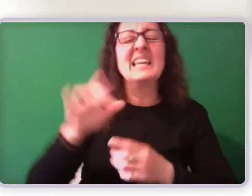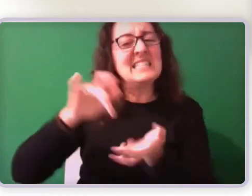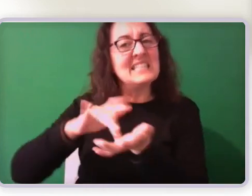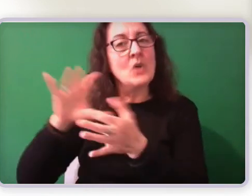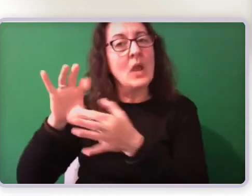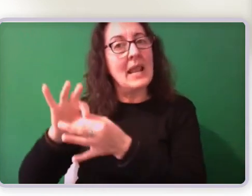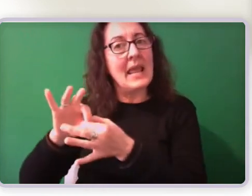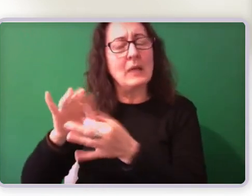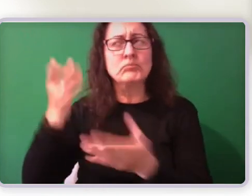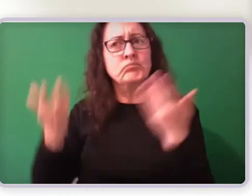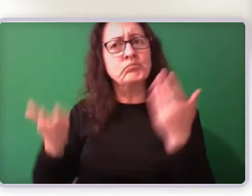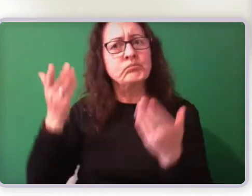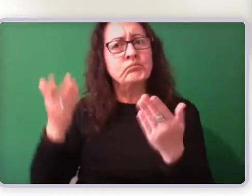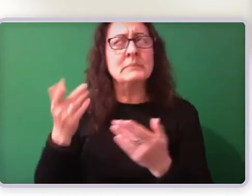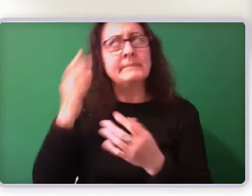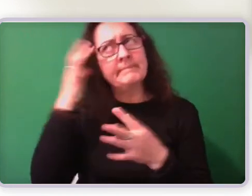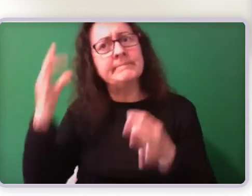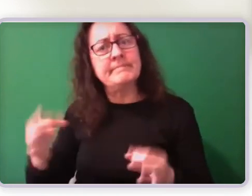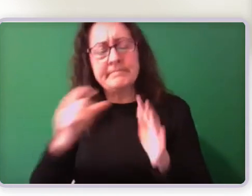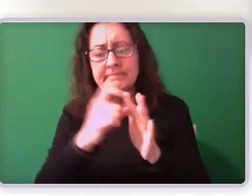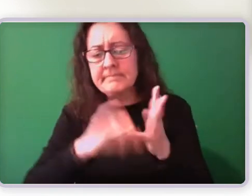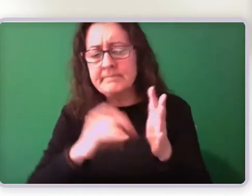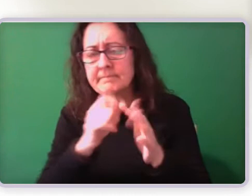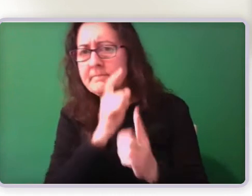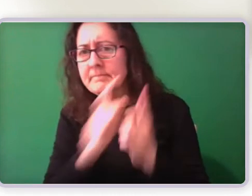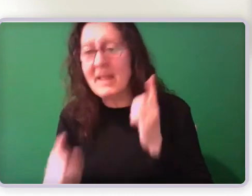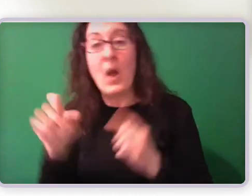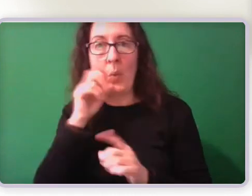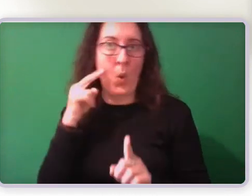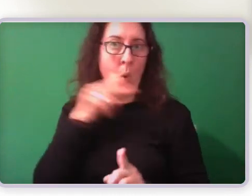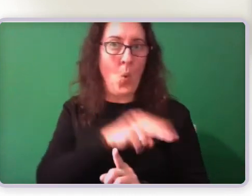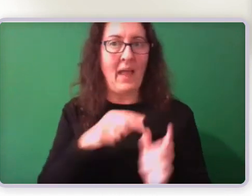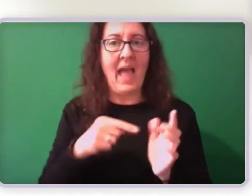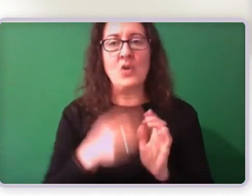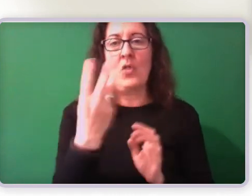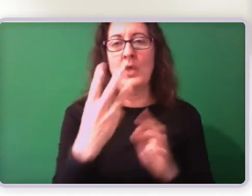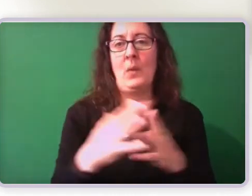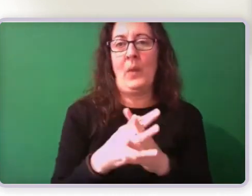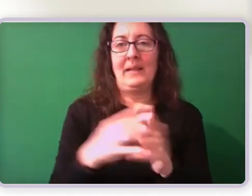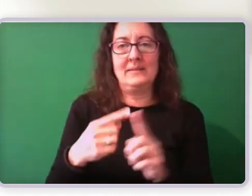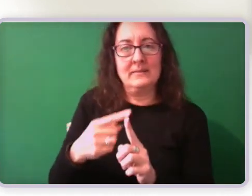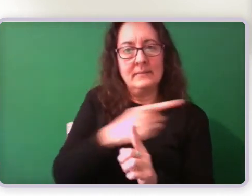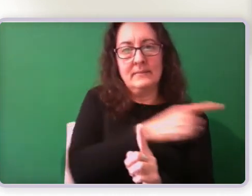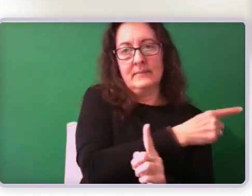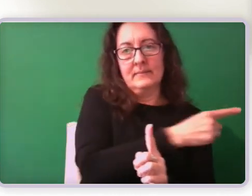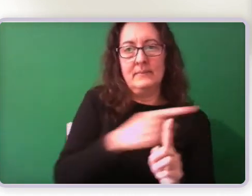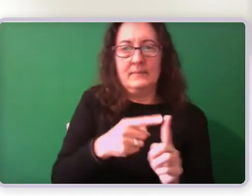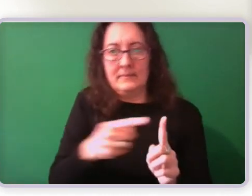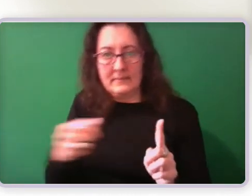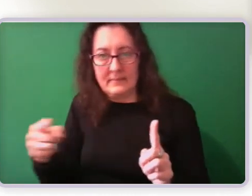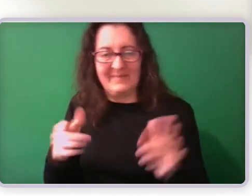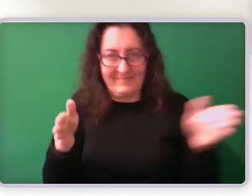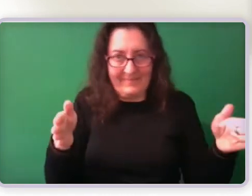at that 13-week period and determining whether they're eligible then. For a new application, this is not too controversial.